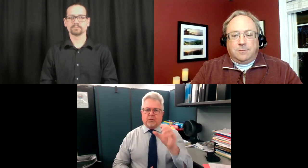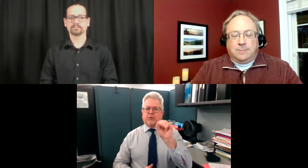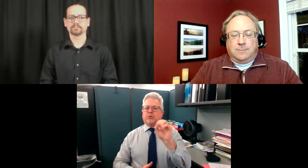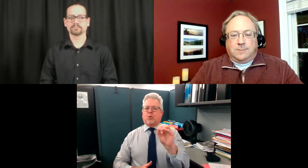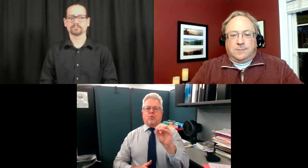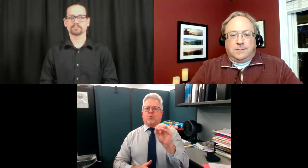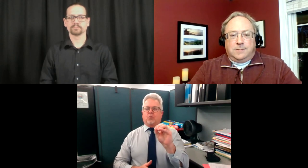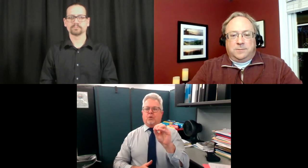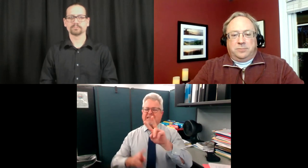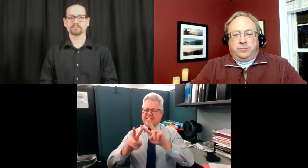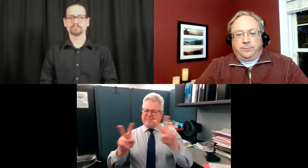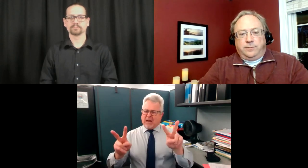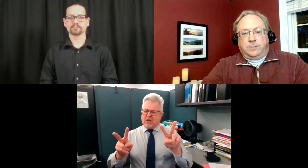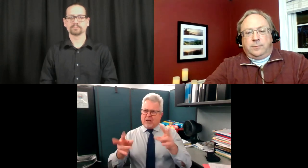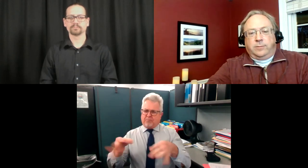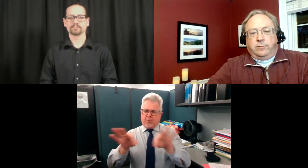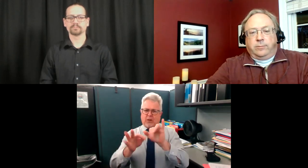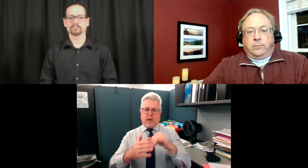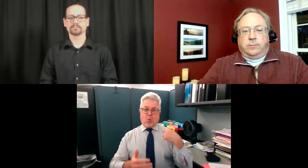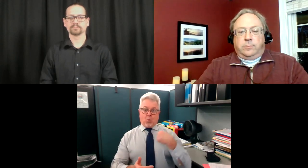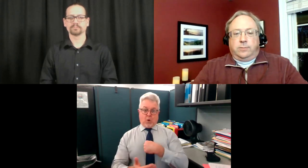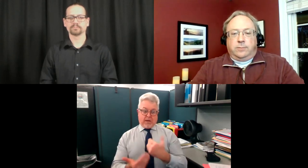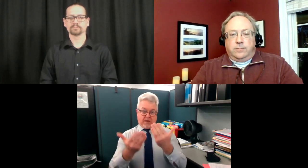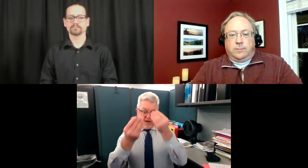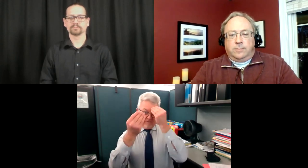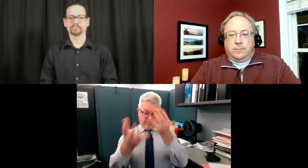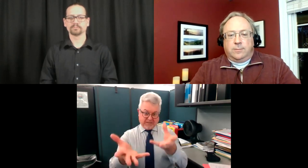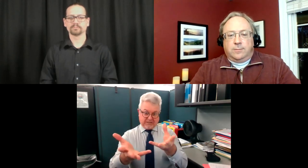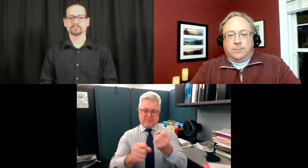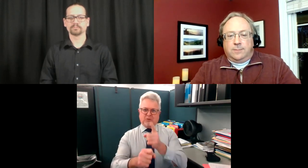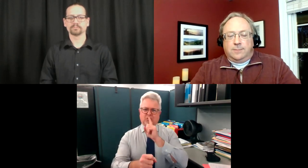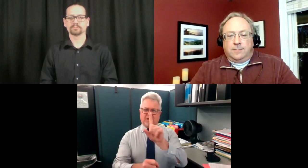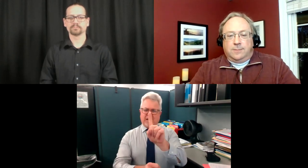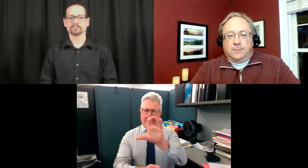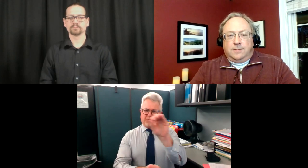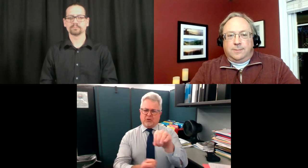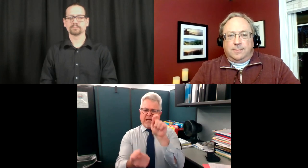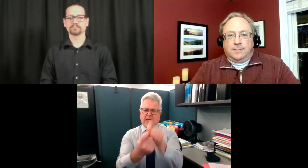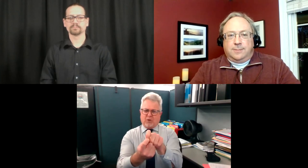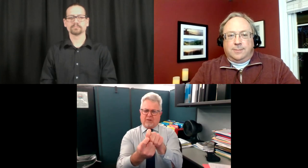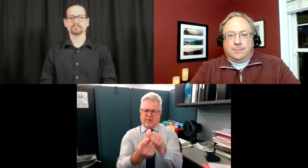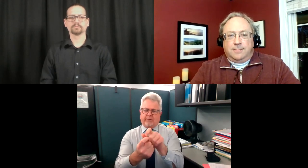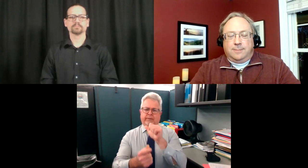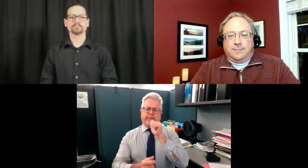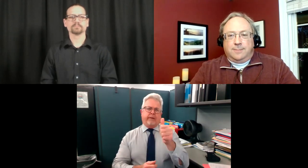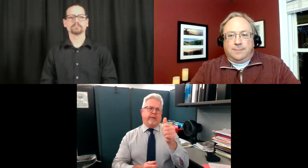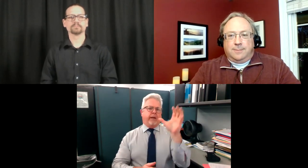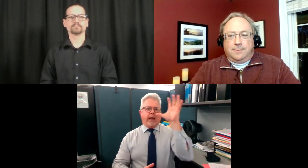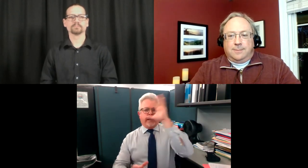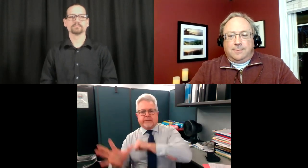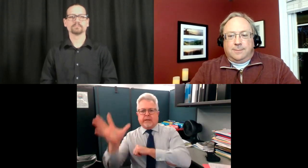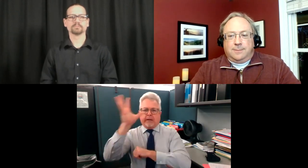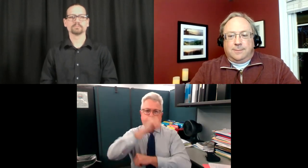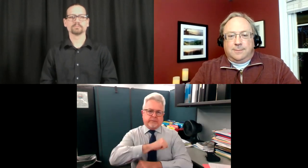changes and this is something that we have never experienced so it's a new virus and so we are following this